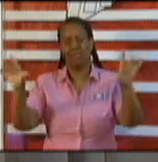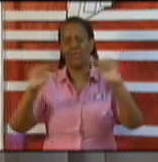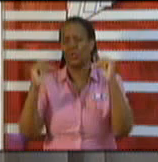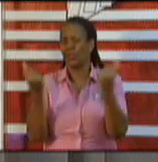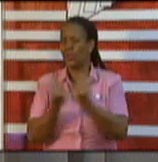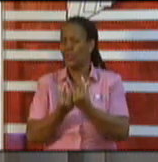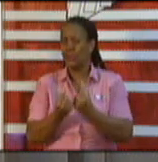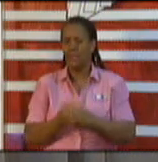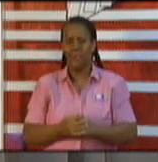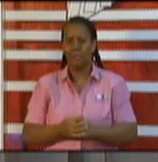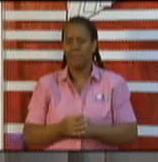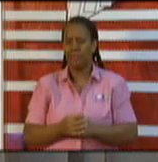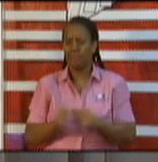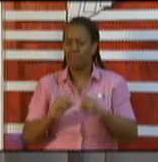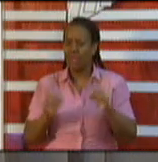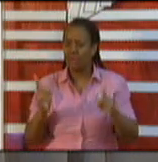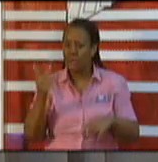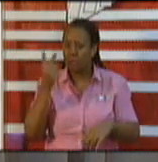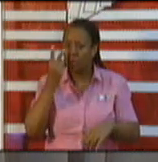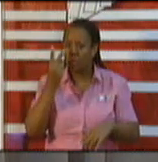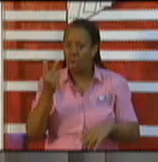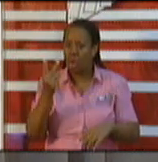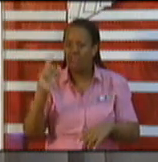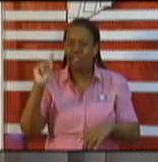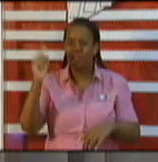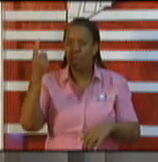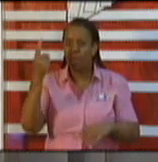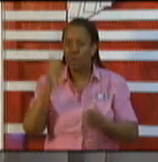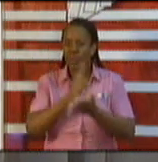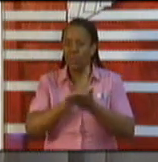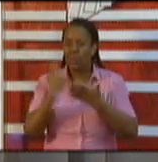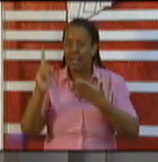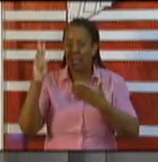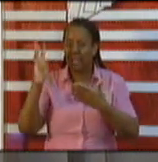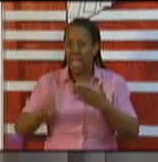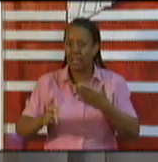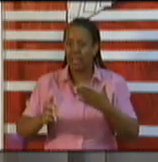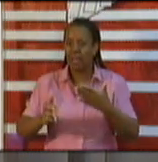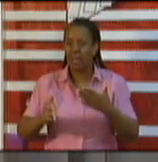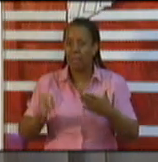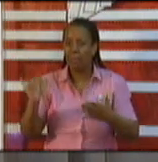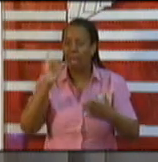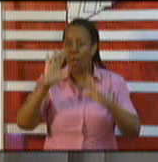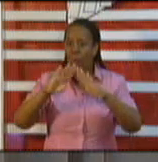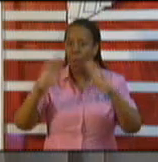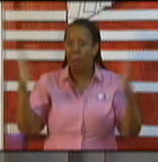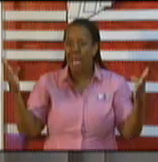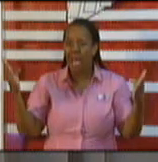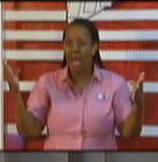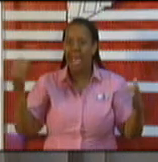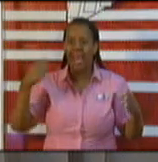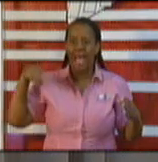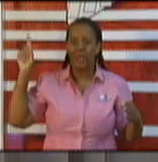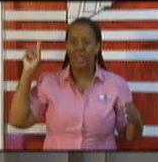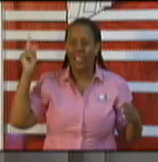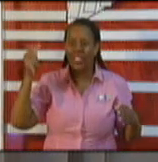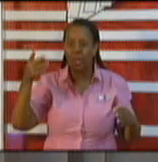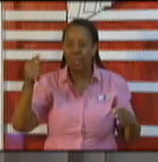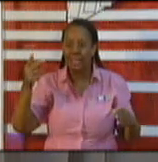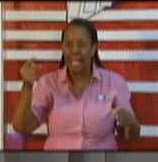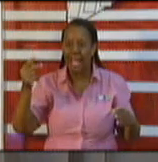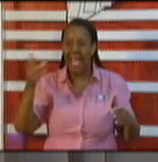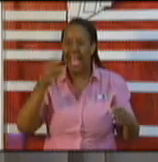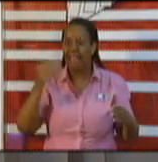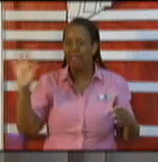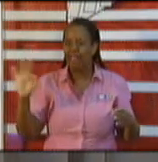we saw with the first weekend of bars being opened, starting rally from last week, Thursday, on the Friday night, Saturday